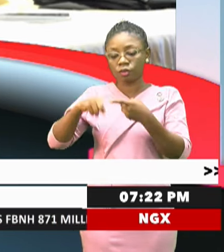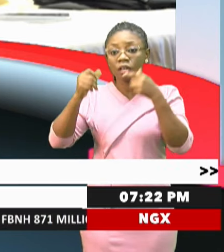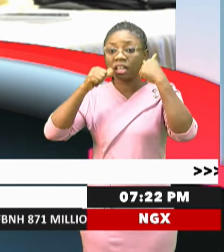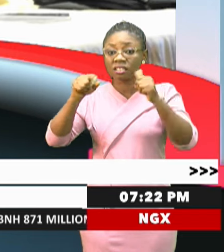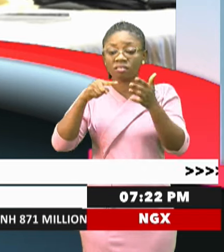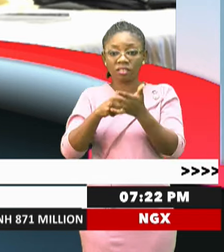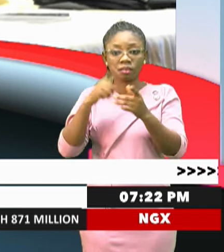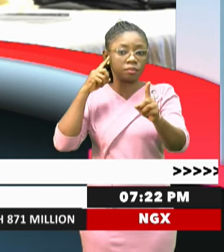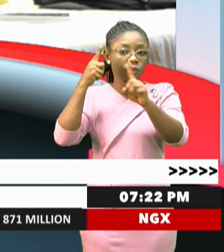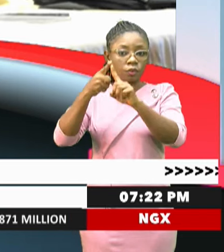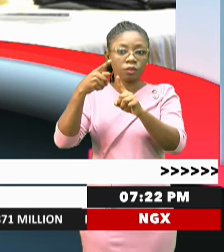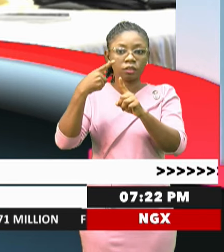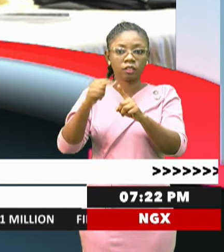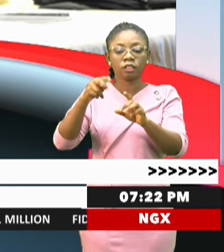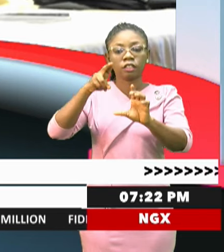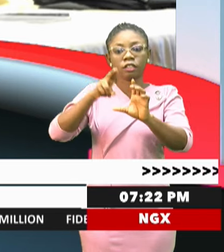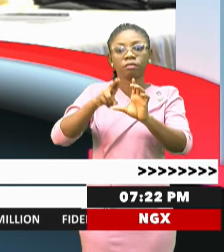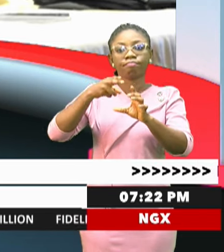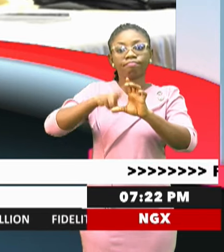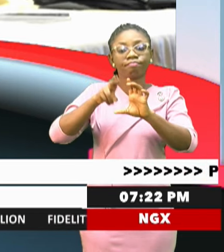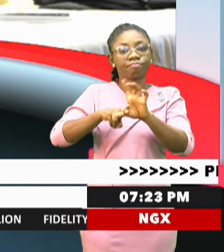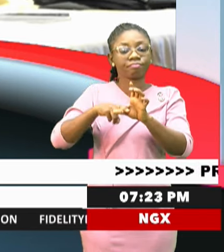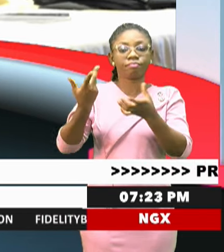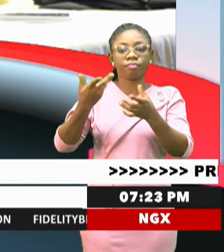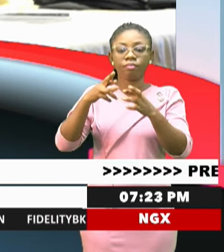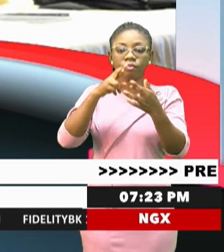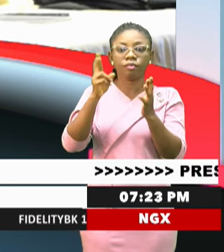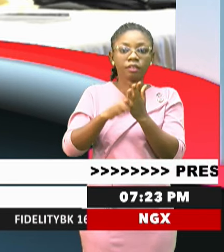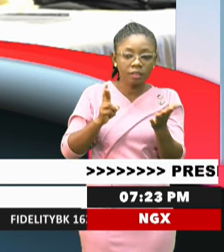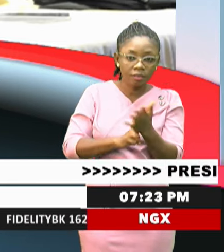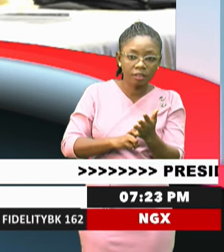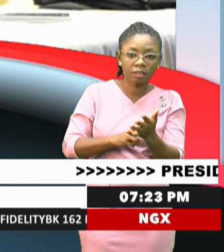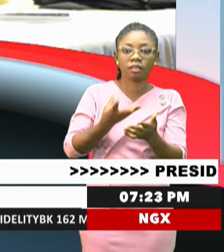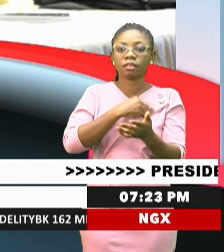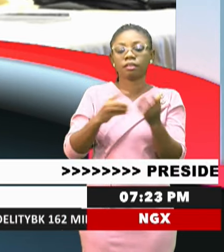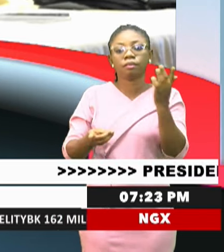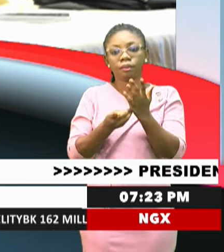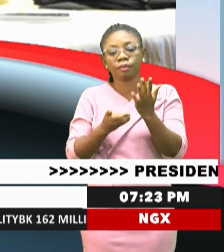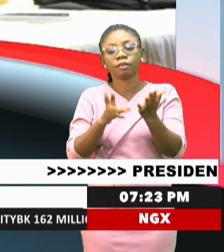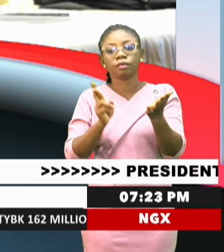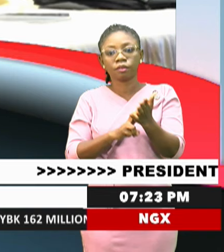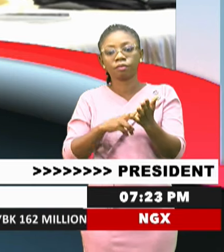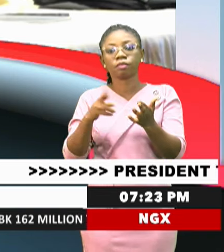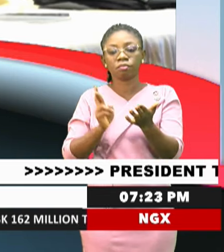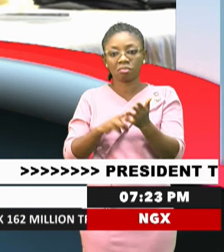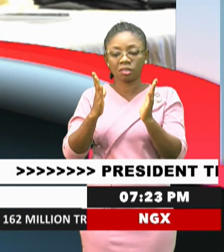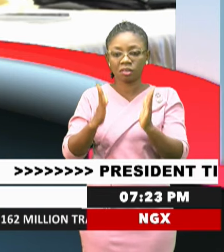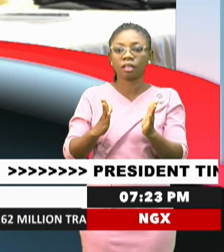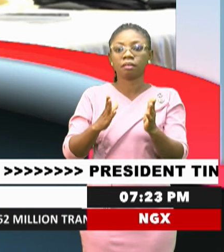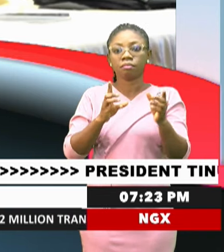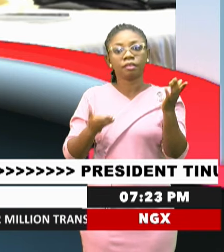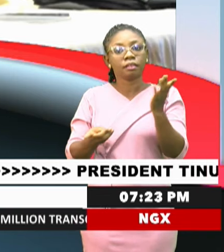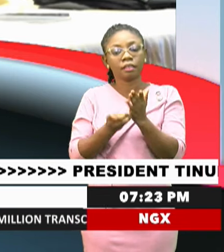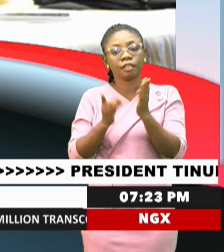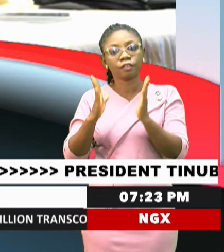registrars, heads of judicial service commissions, deputy chief registrars, directors, and deputy directors are